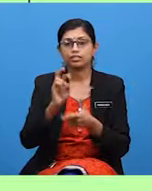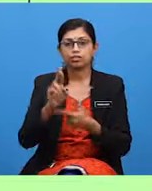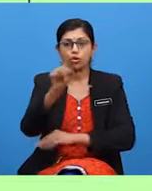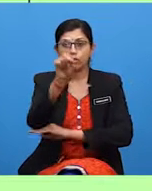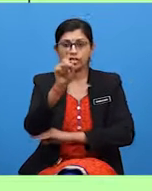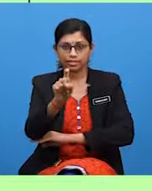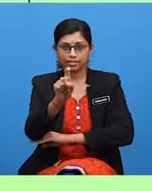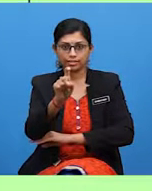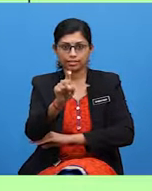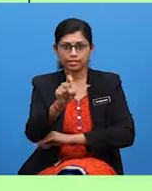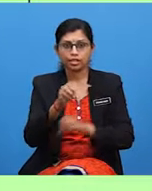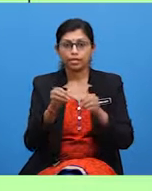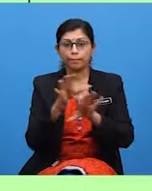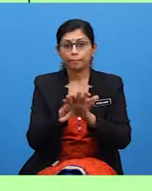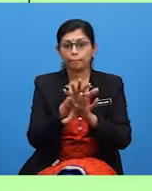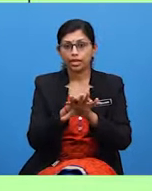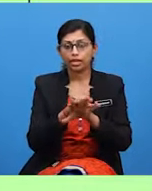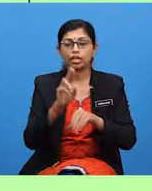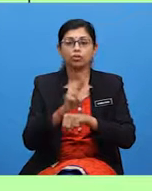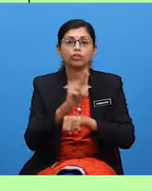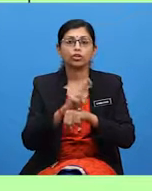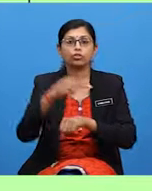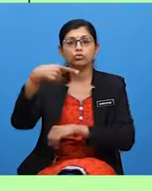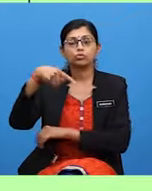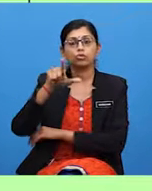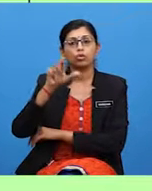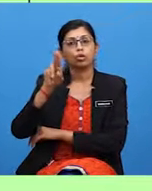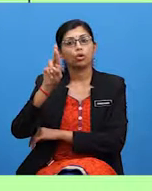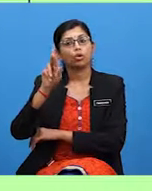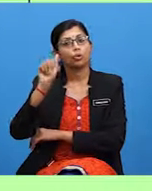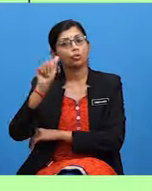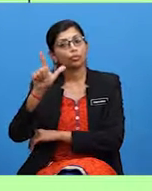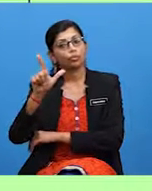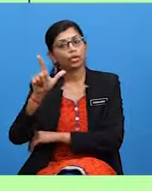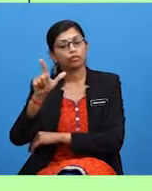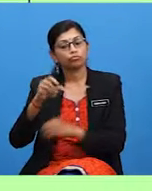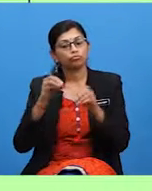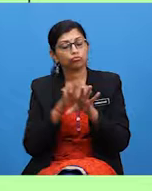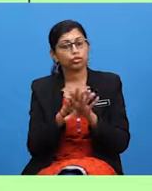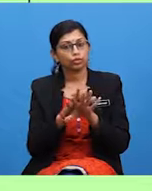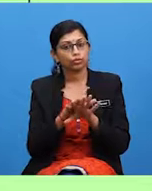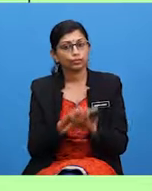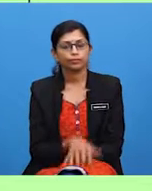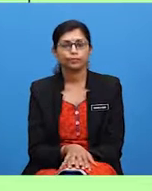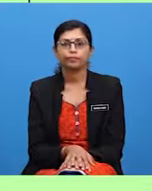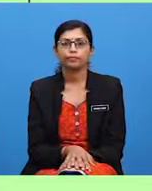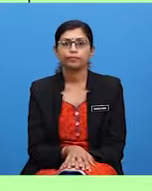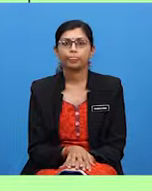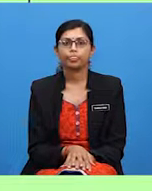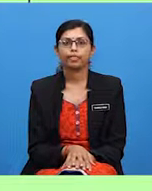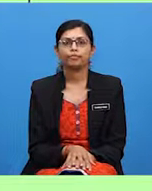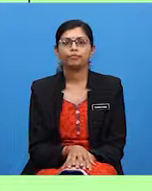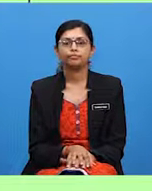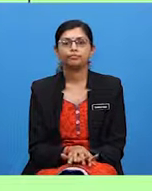example, we didn't see any wild animals. How many endangered species? How species